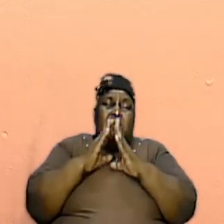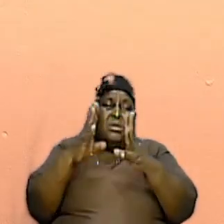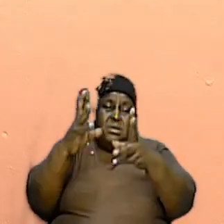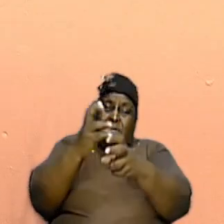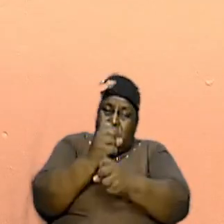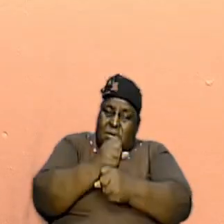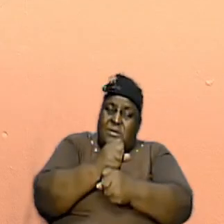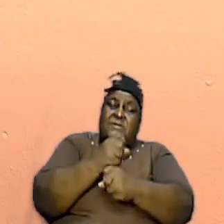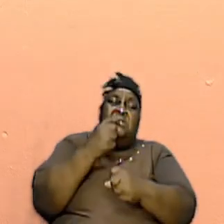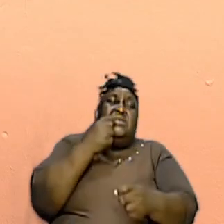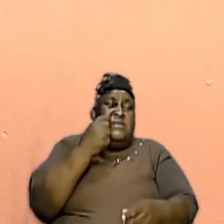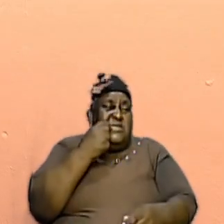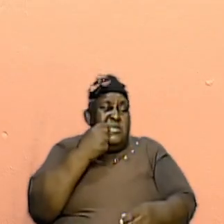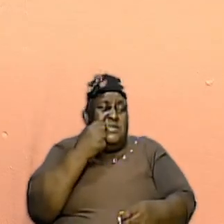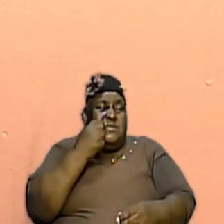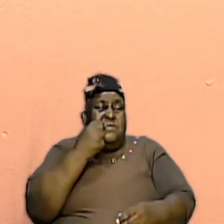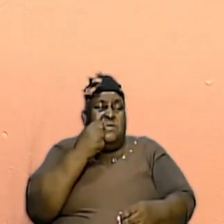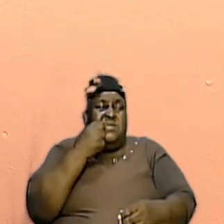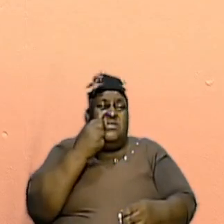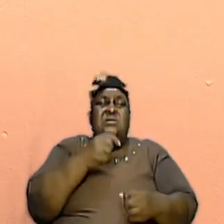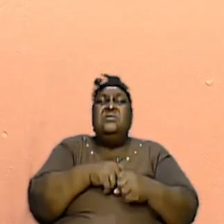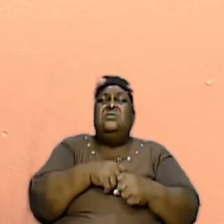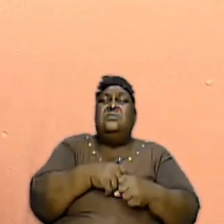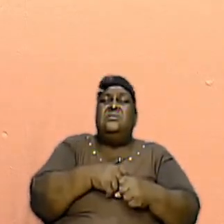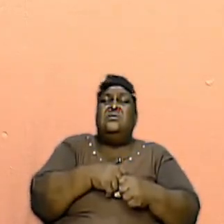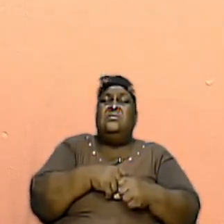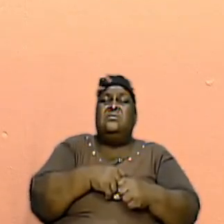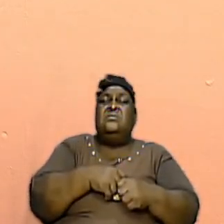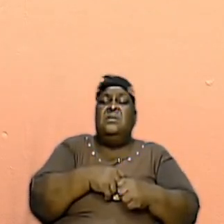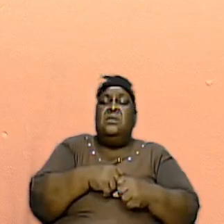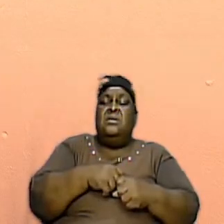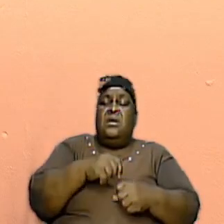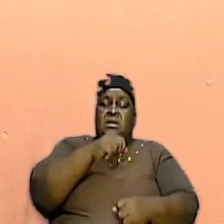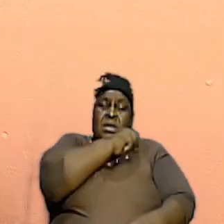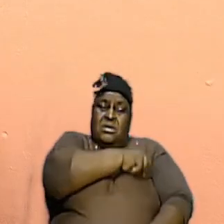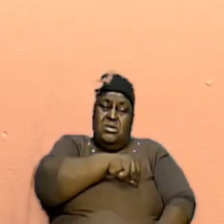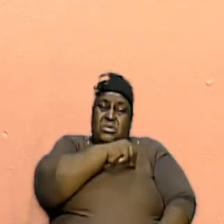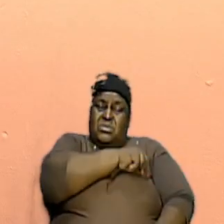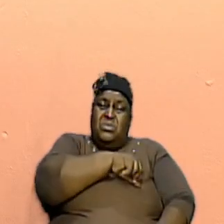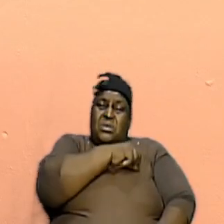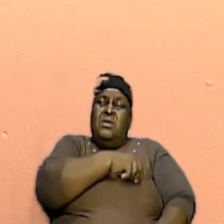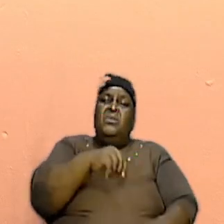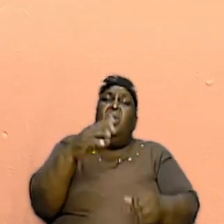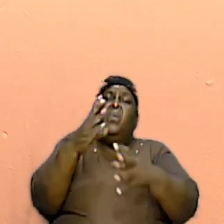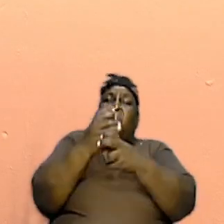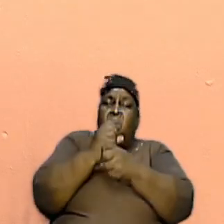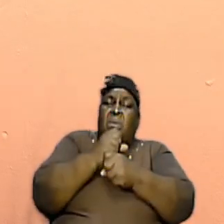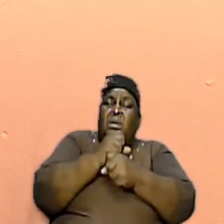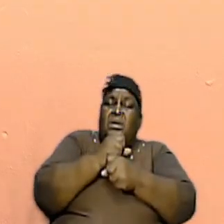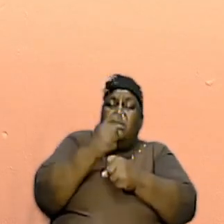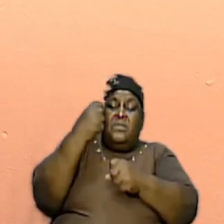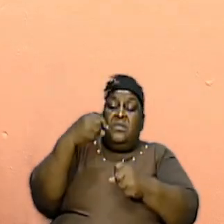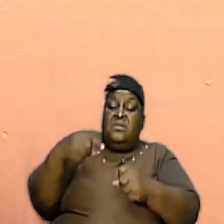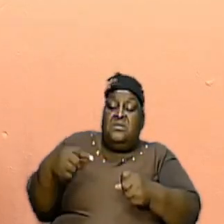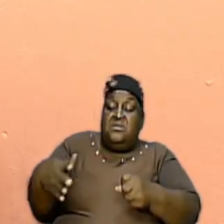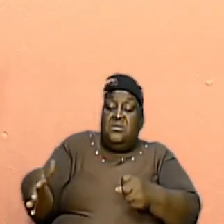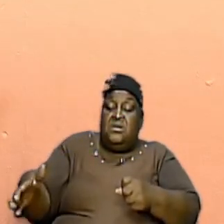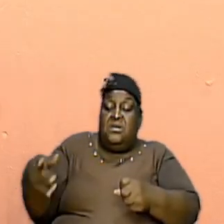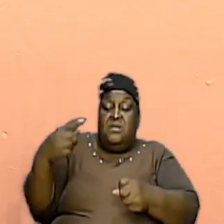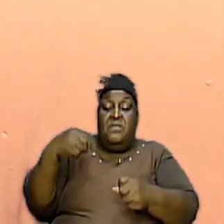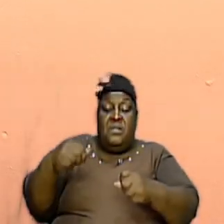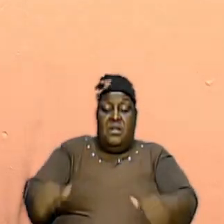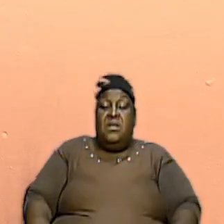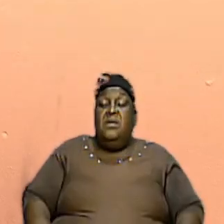seriousness and tenacious attitude that you have to hold on to this thing for their life because you now have